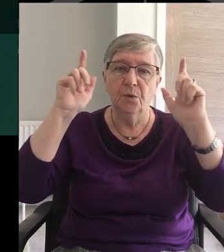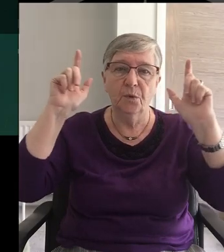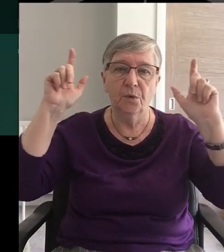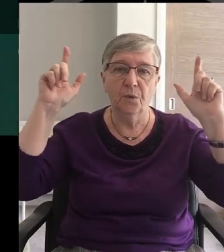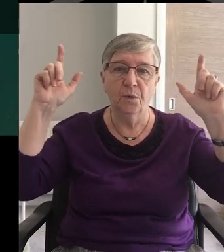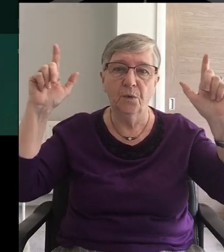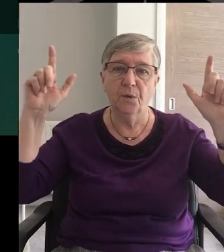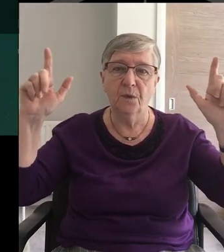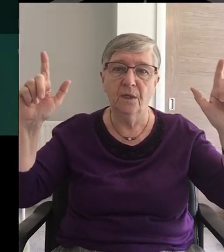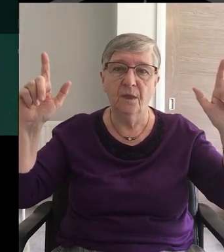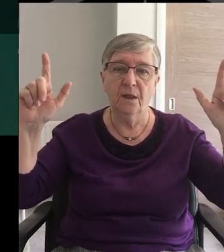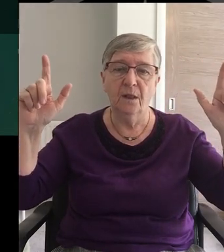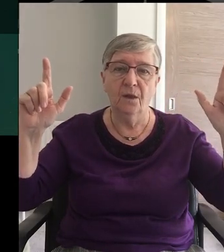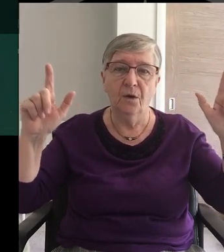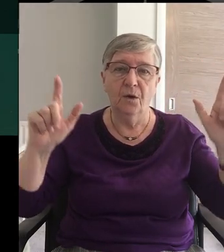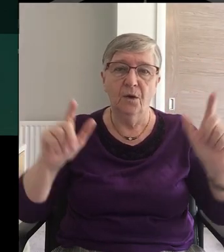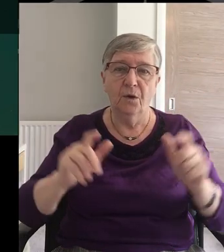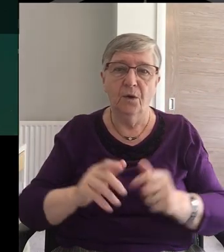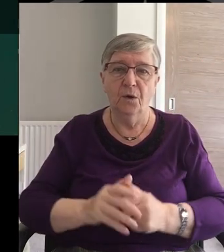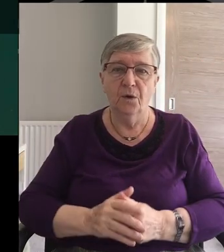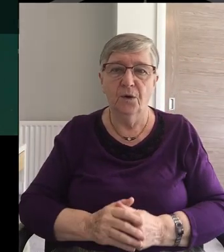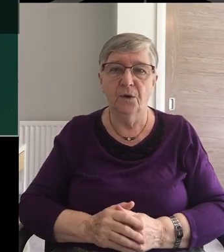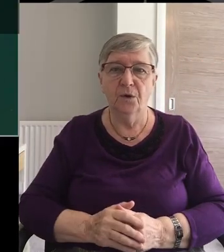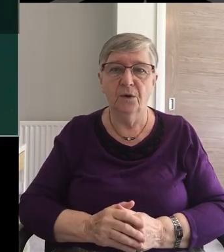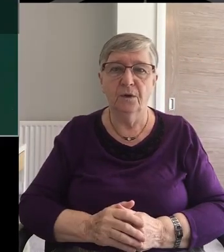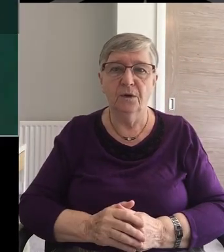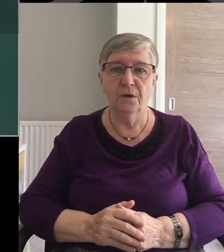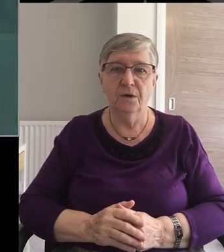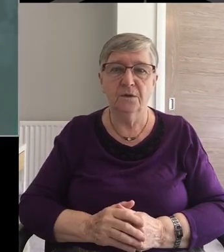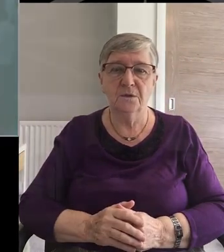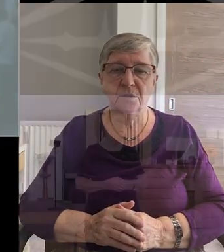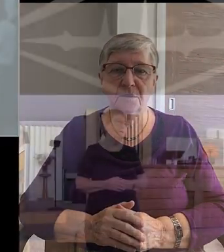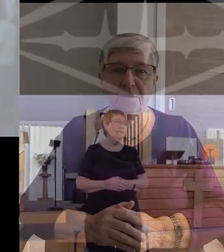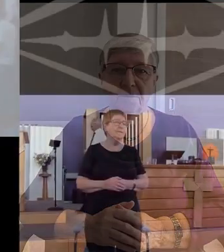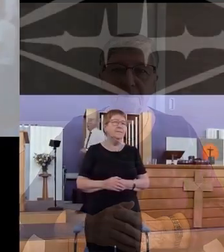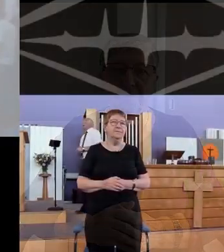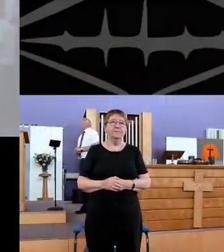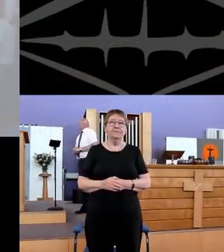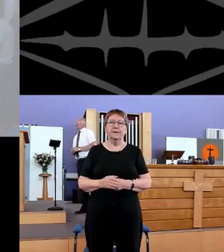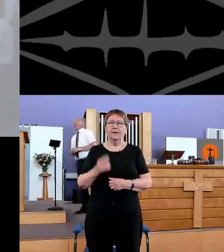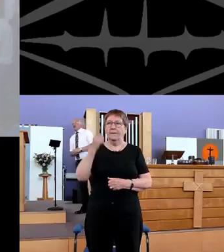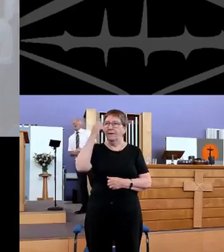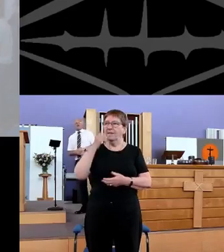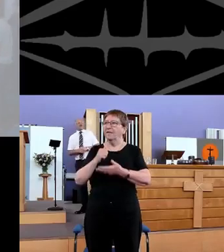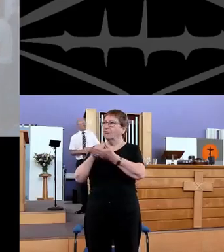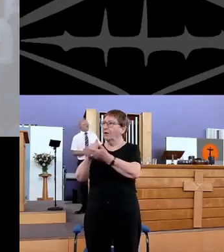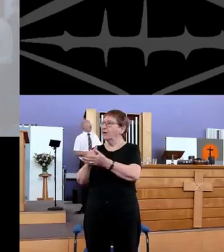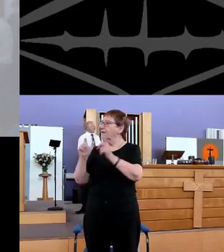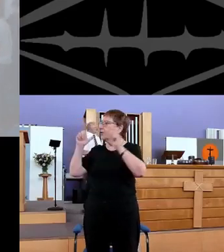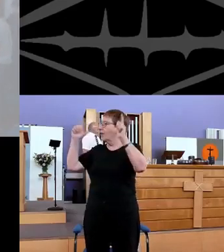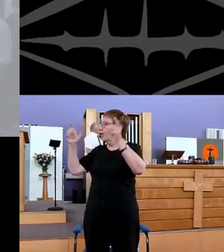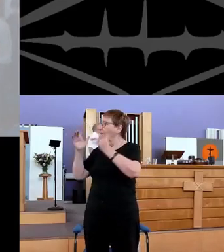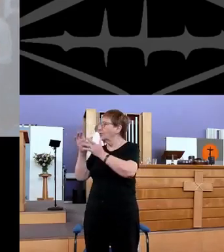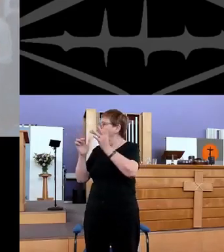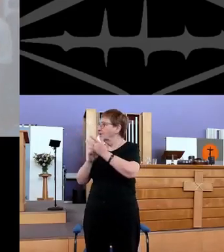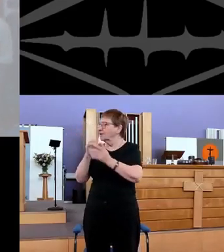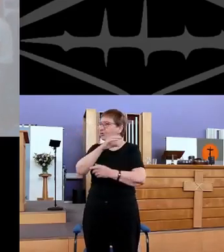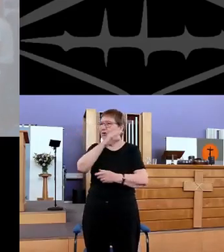the Lord We lift them all